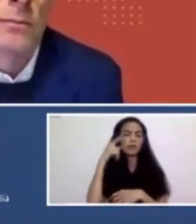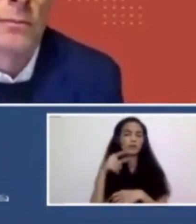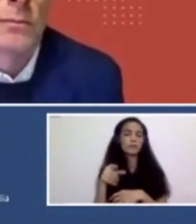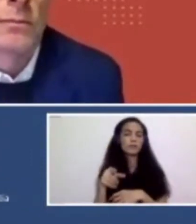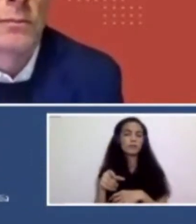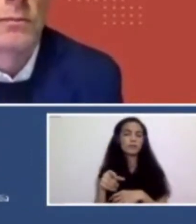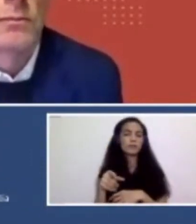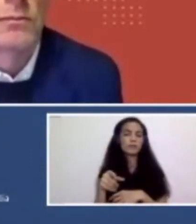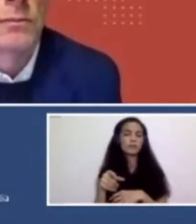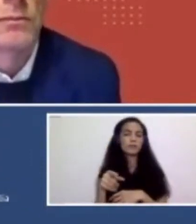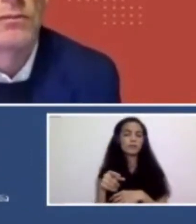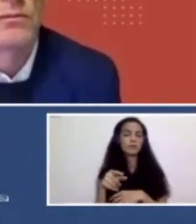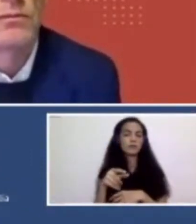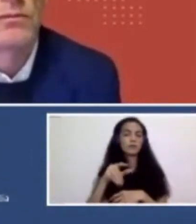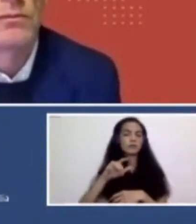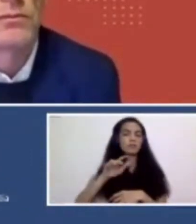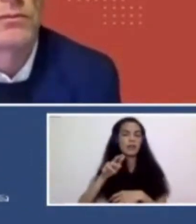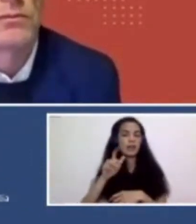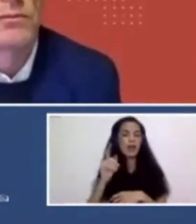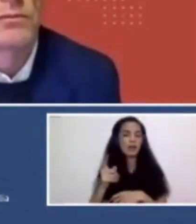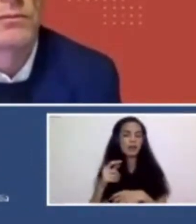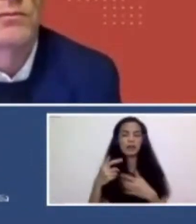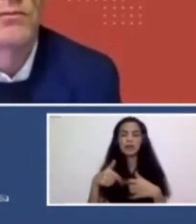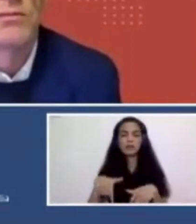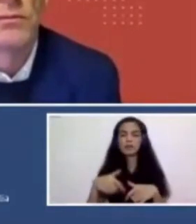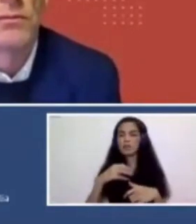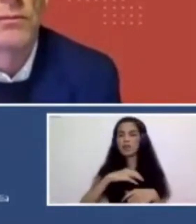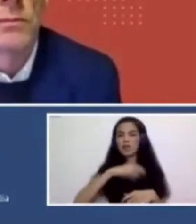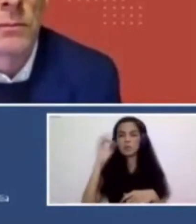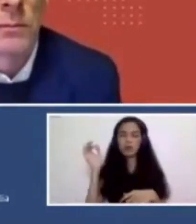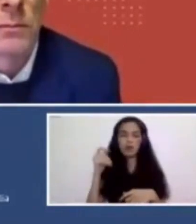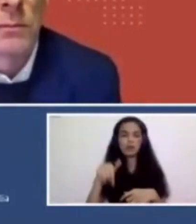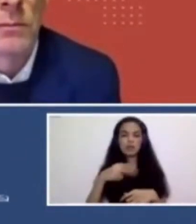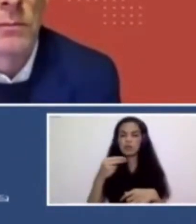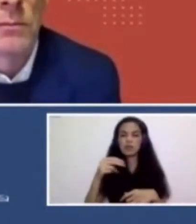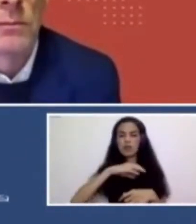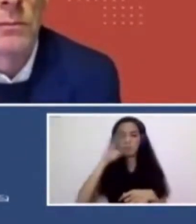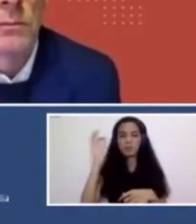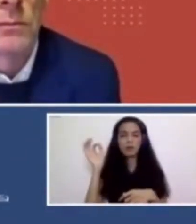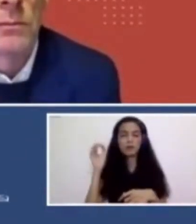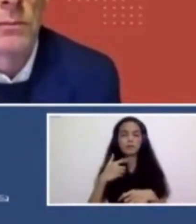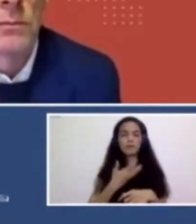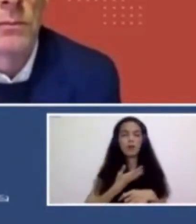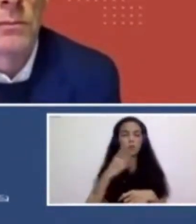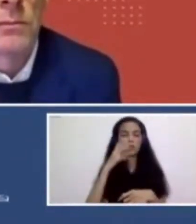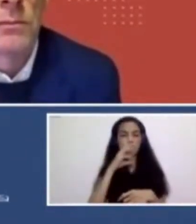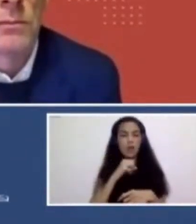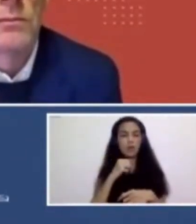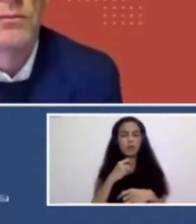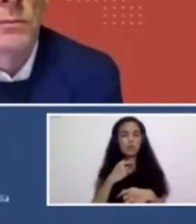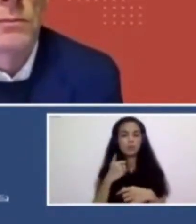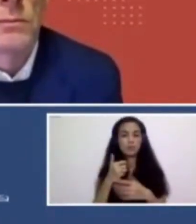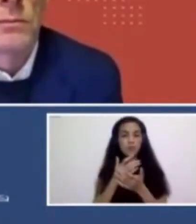we, we rarely done or never been done as far as I, as I know in Indonesia. And I wonder if you can share us